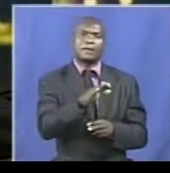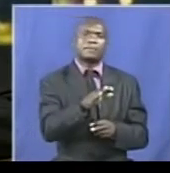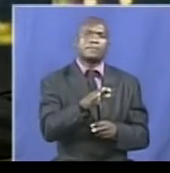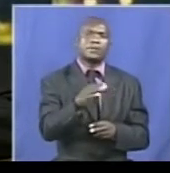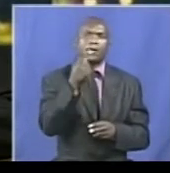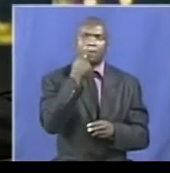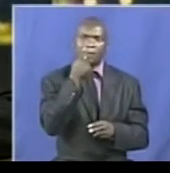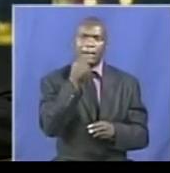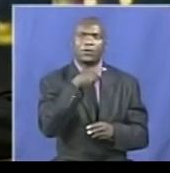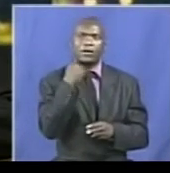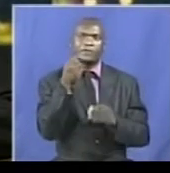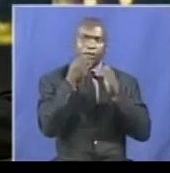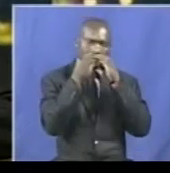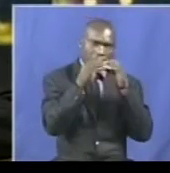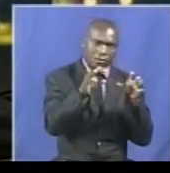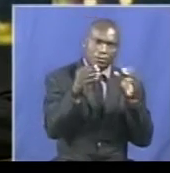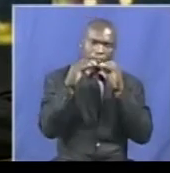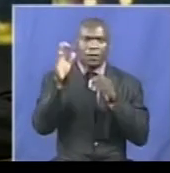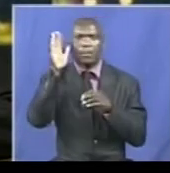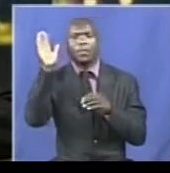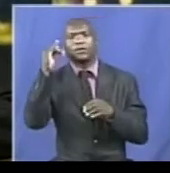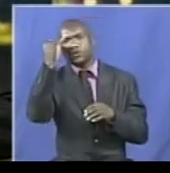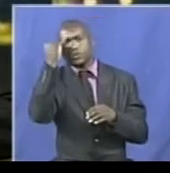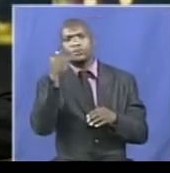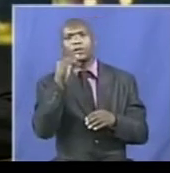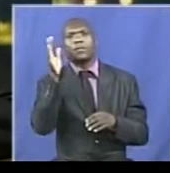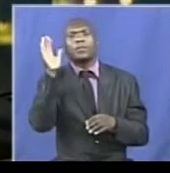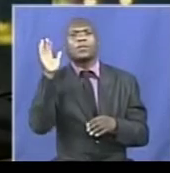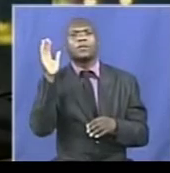many things they did not know about Comrade Mujuru.